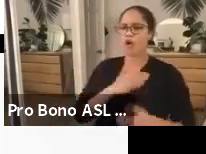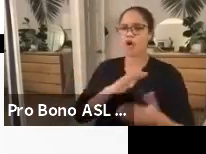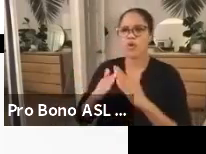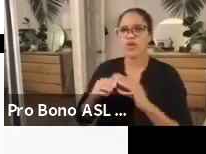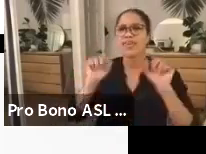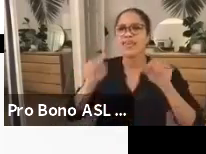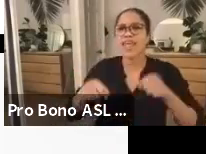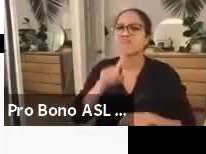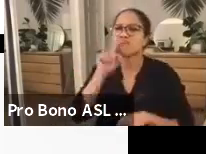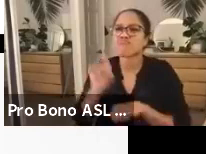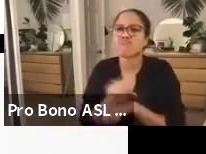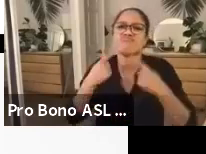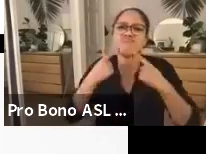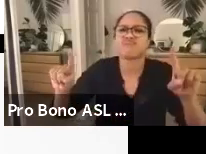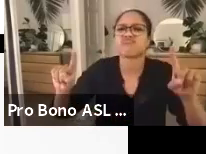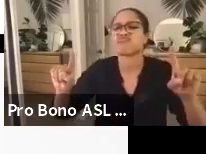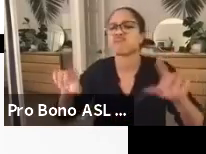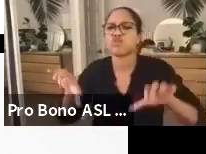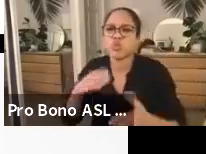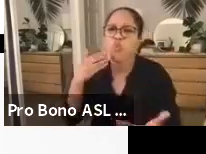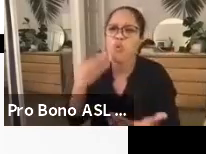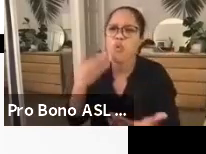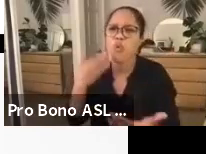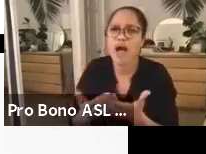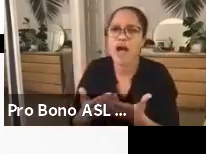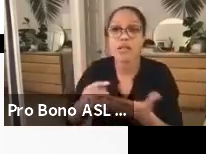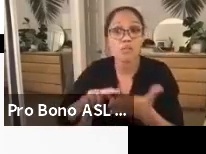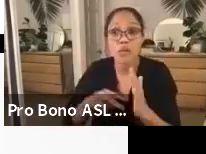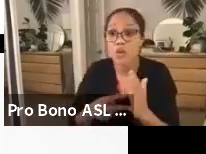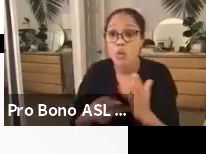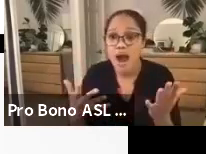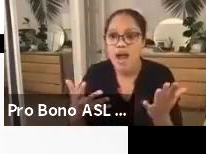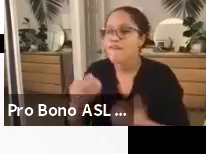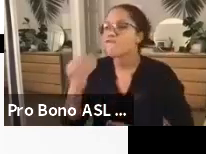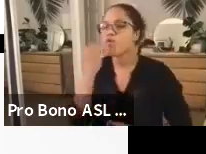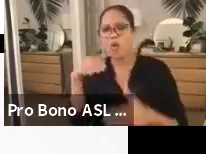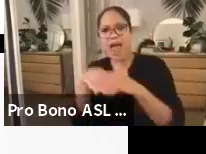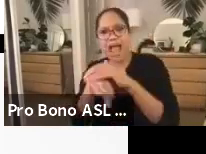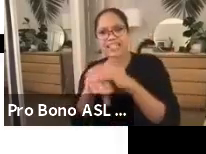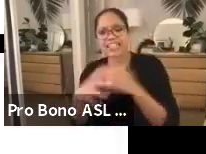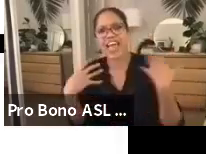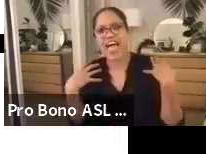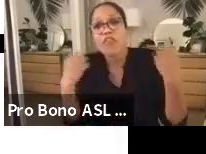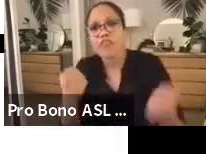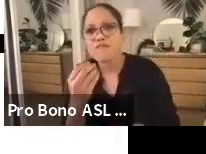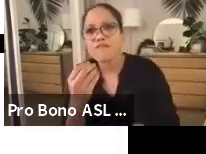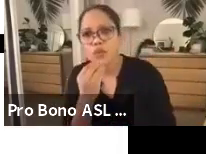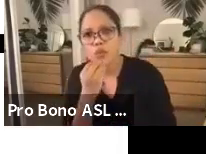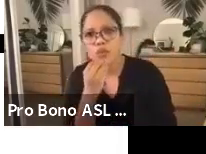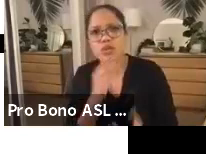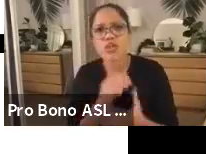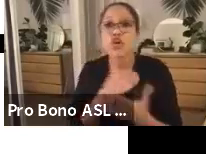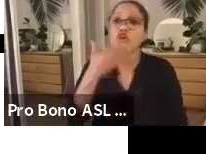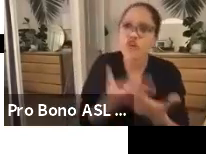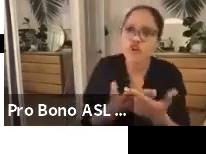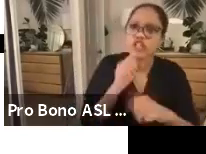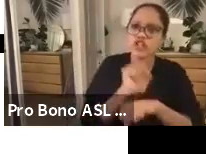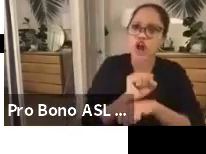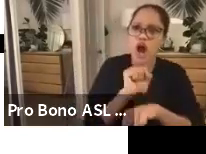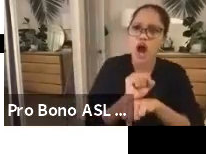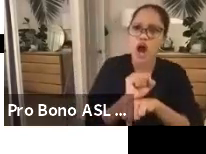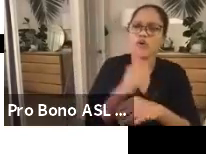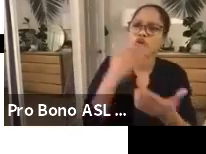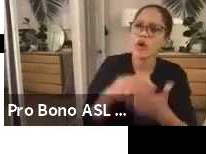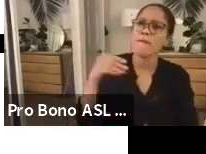access to healthy food and good jobs that pay a living wage and cleaning up our neighborhoods